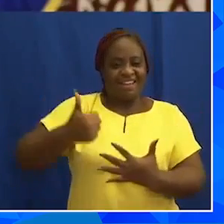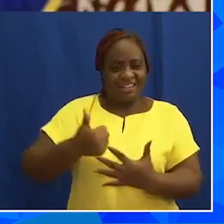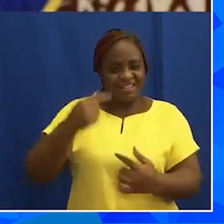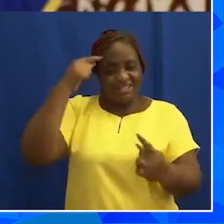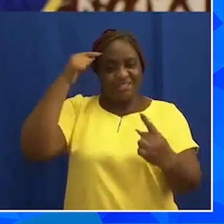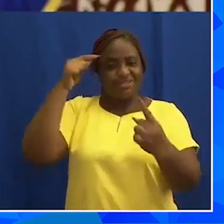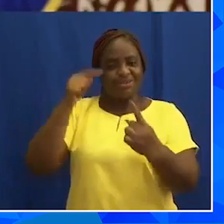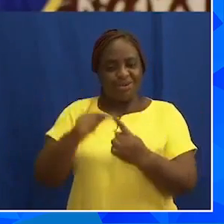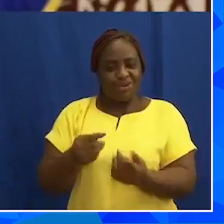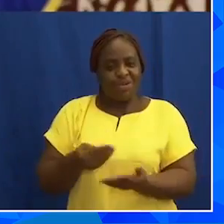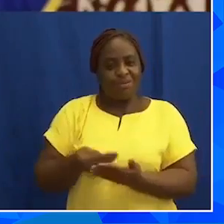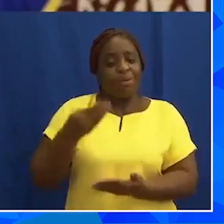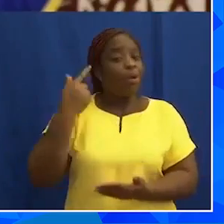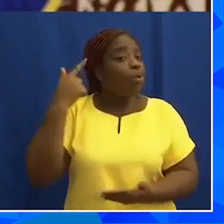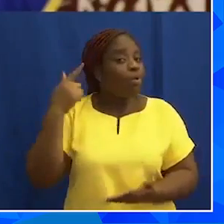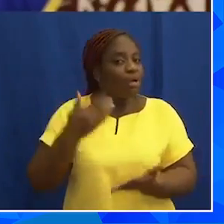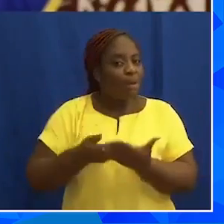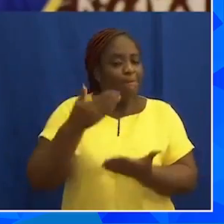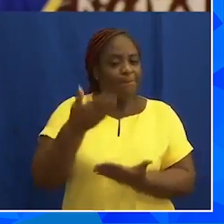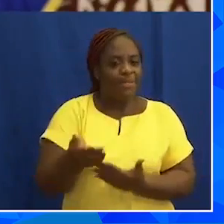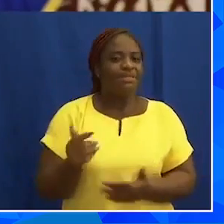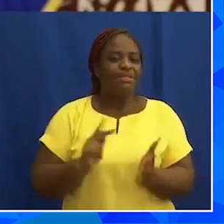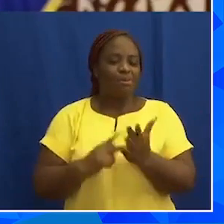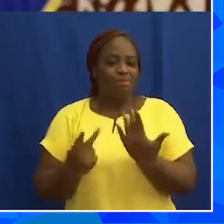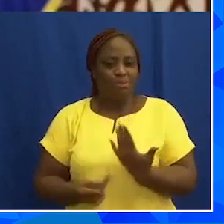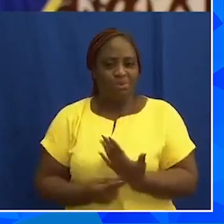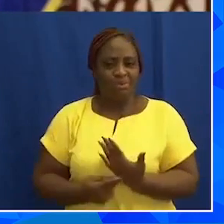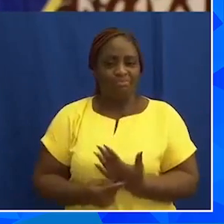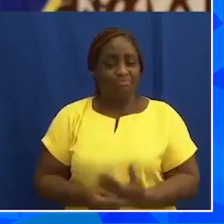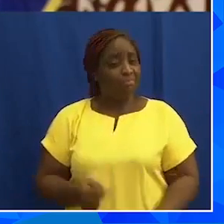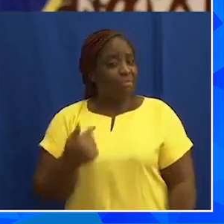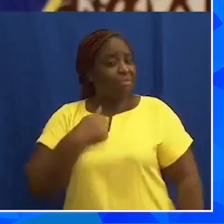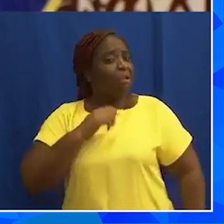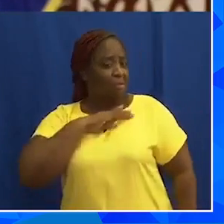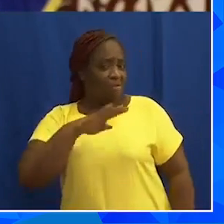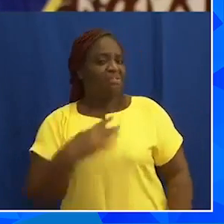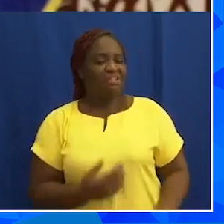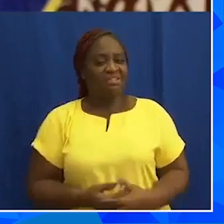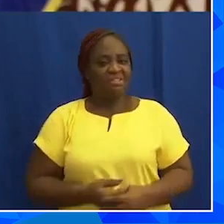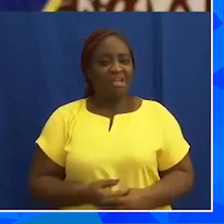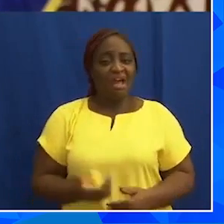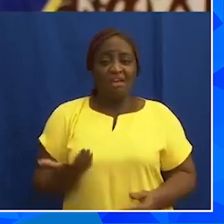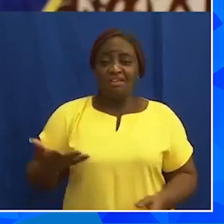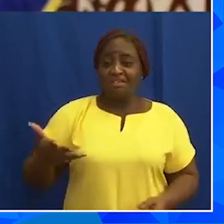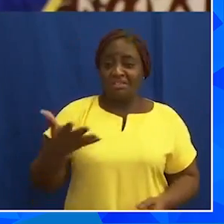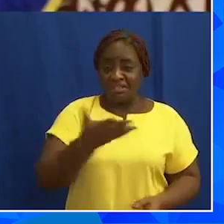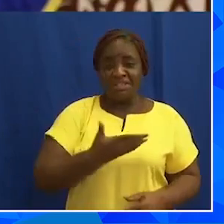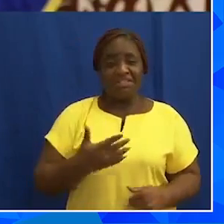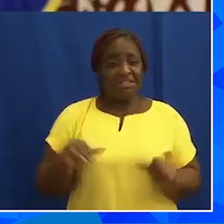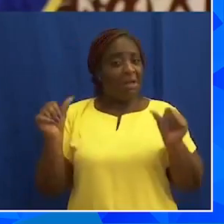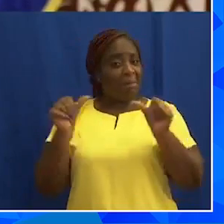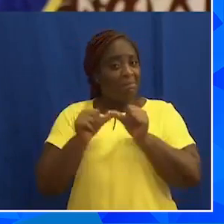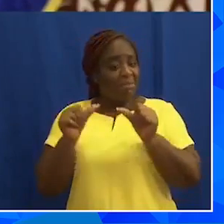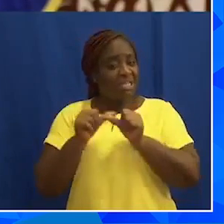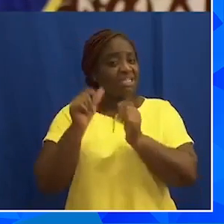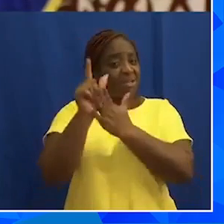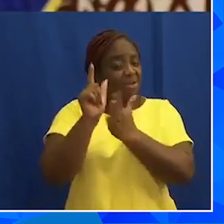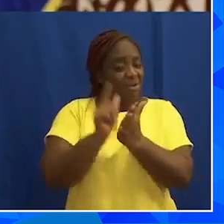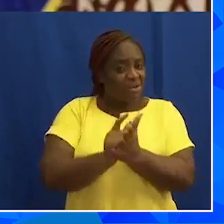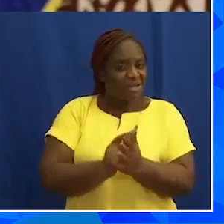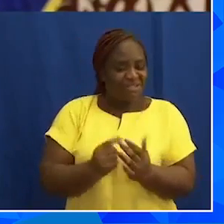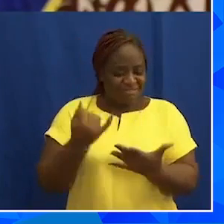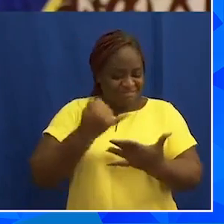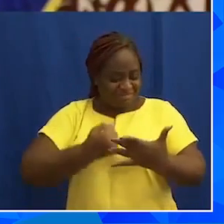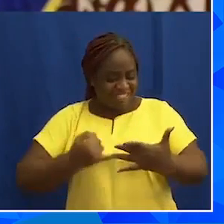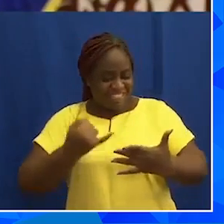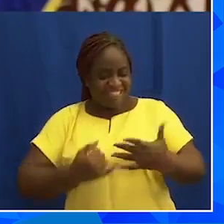purchase program. I'm confident that these immediate measures, designed to